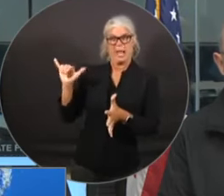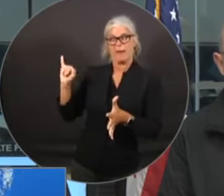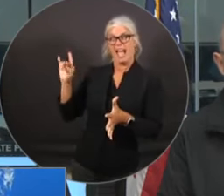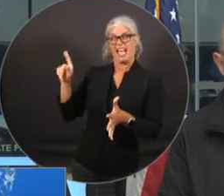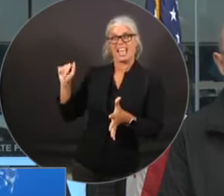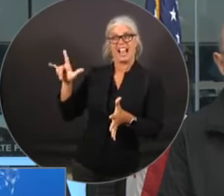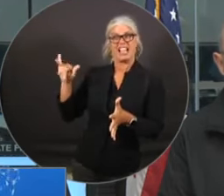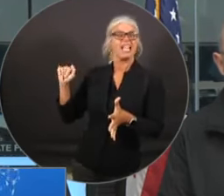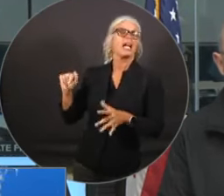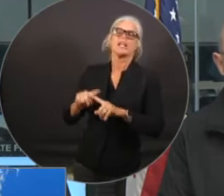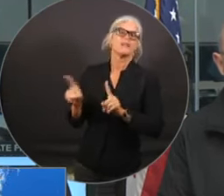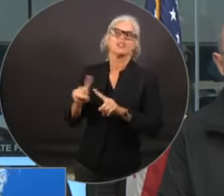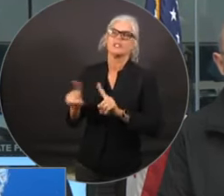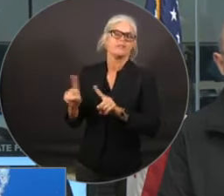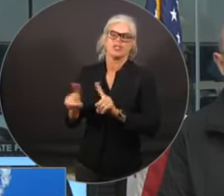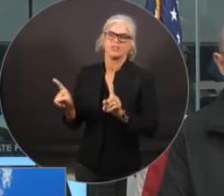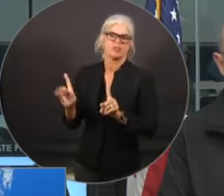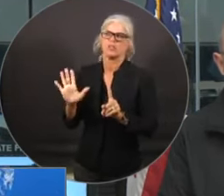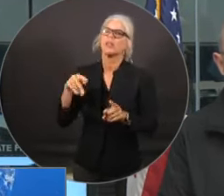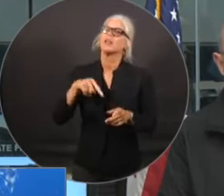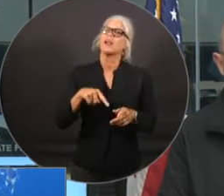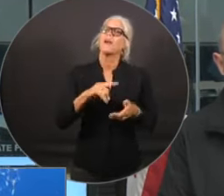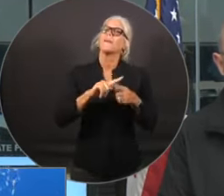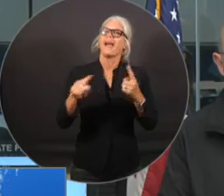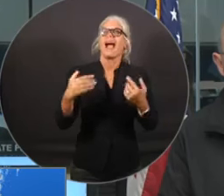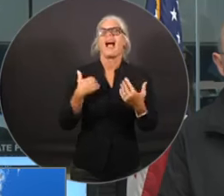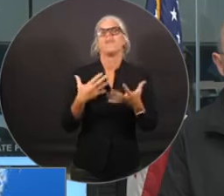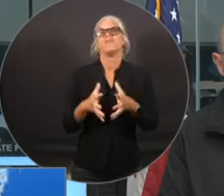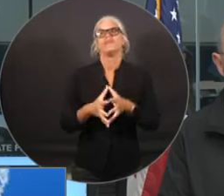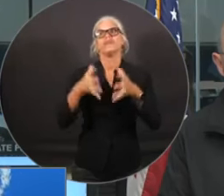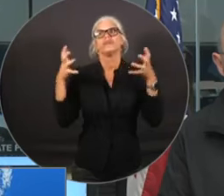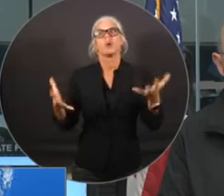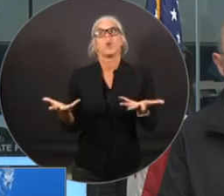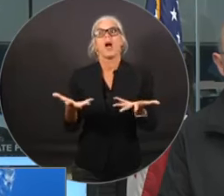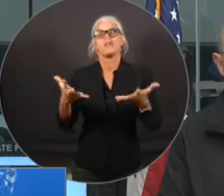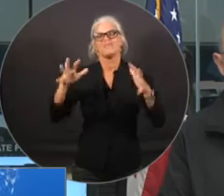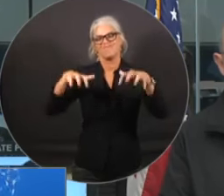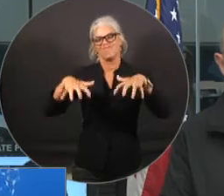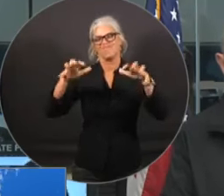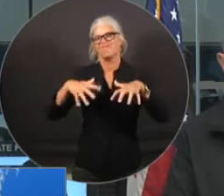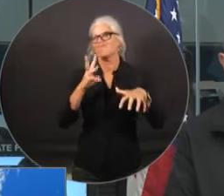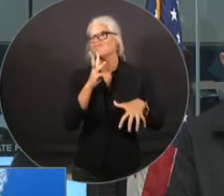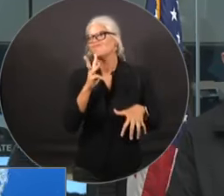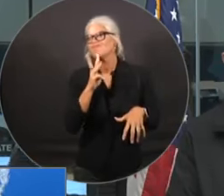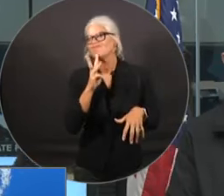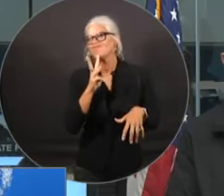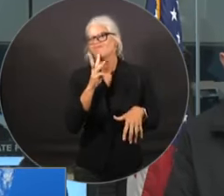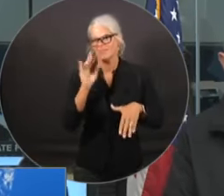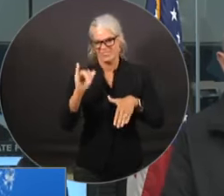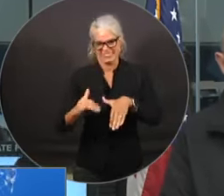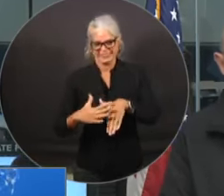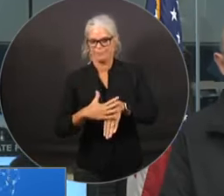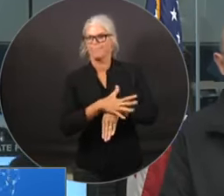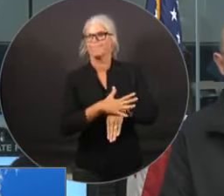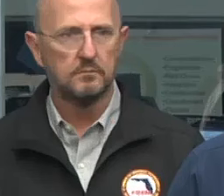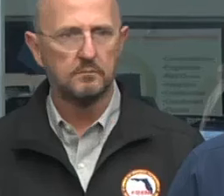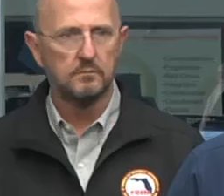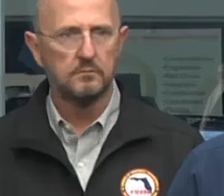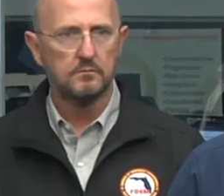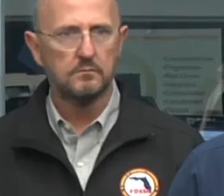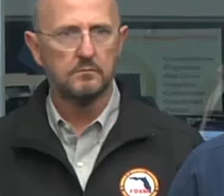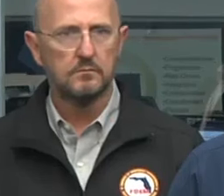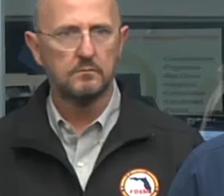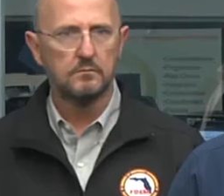but it is going to produce way more water throughout the northern part of the state of Florida. And we are looking